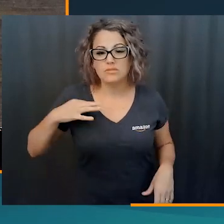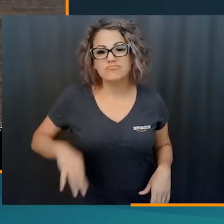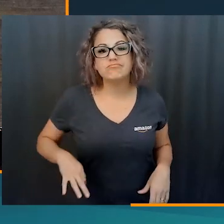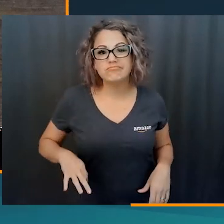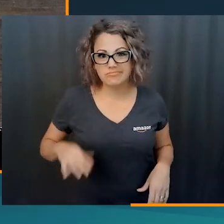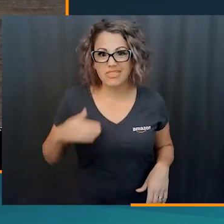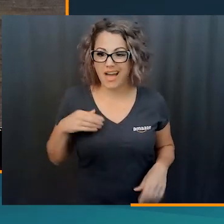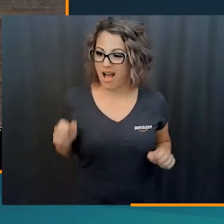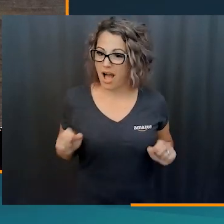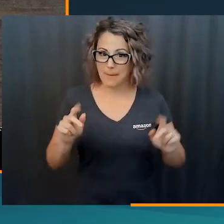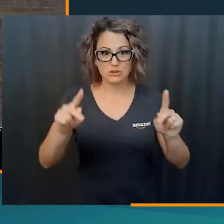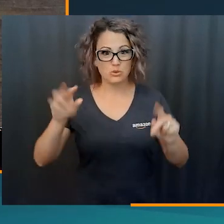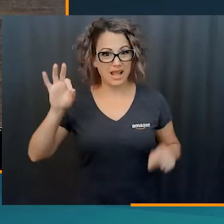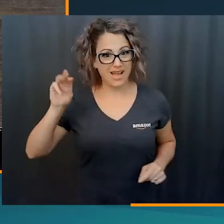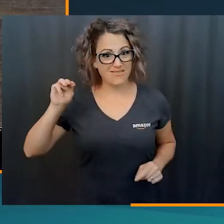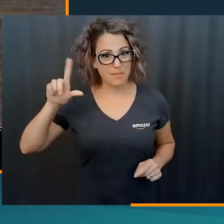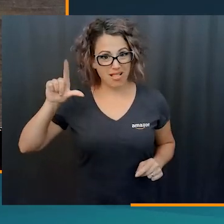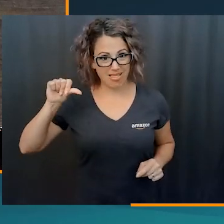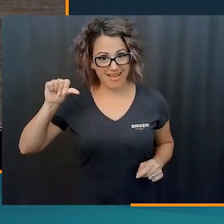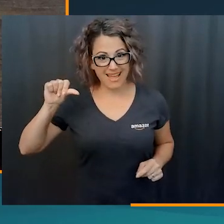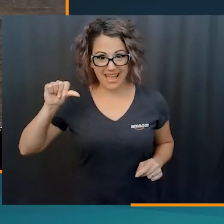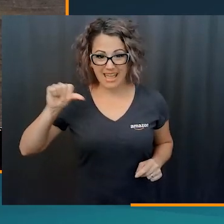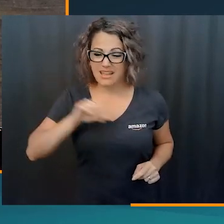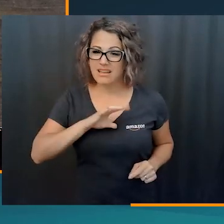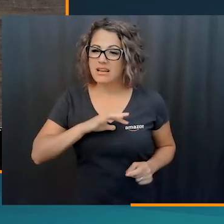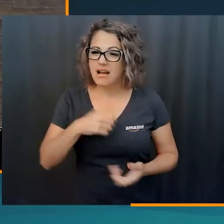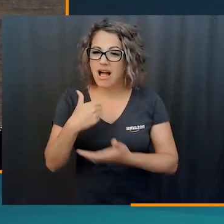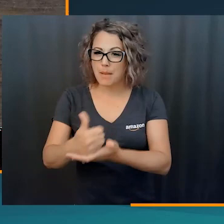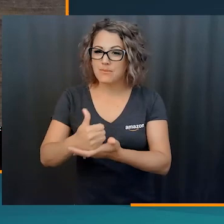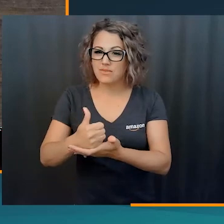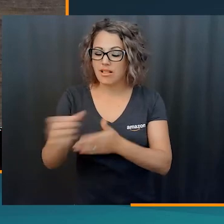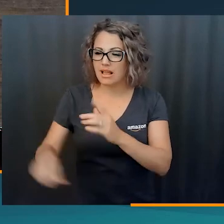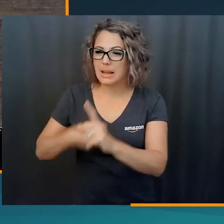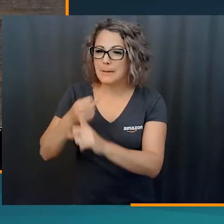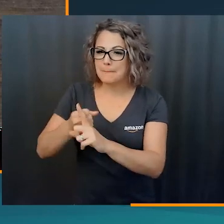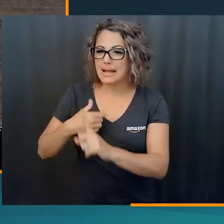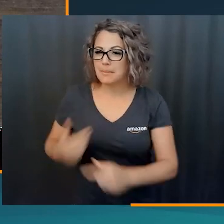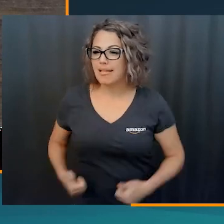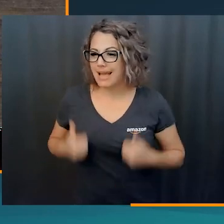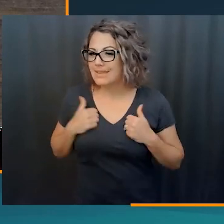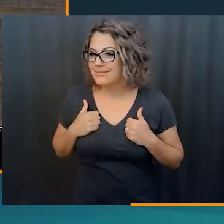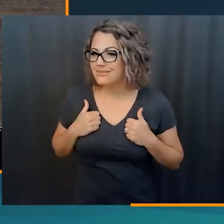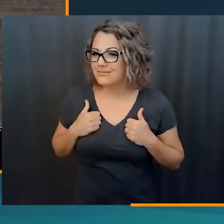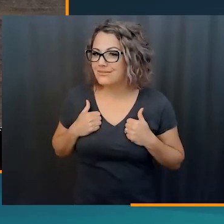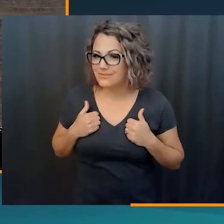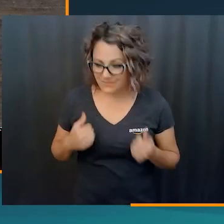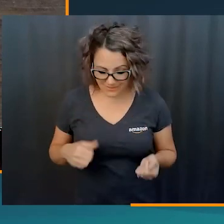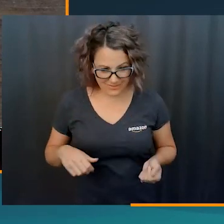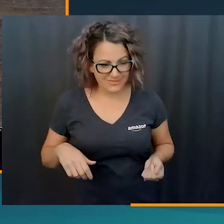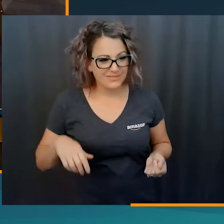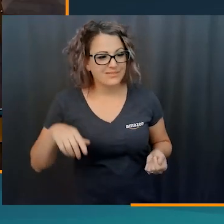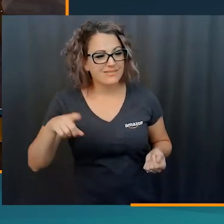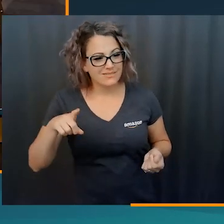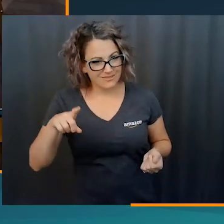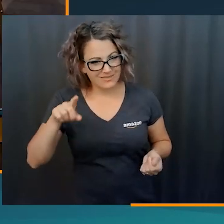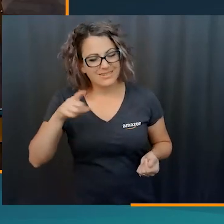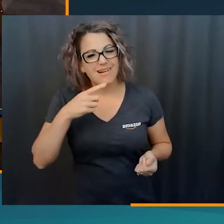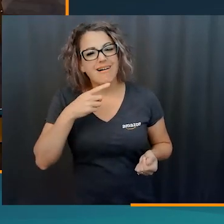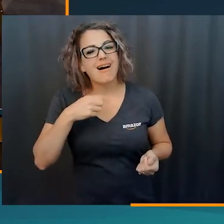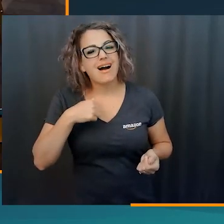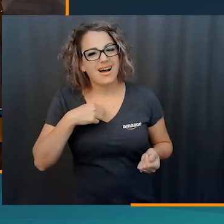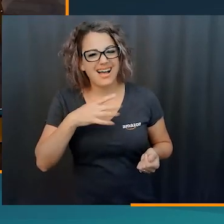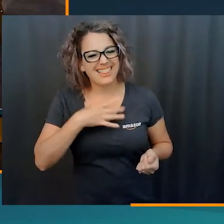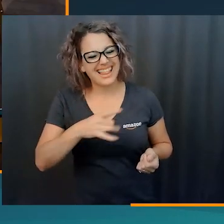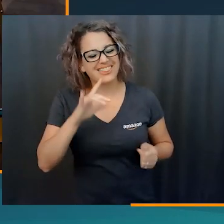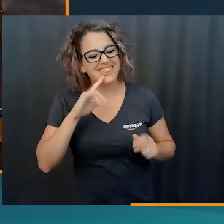a lot. Um, and having that, that opportunity with FMLA that Amazon offers was really, was really helpful and impactful for me.